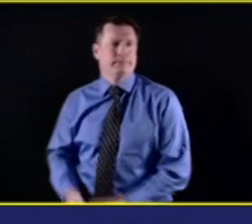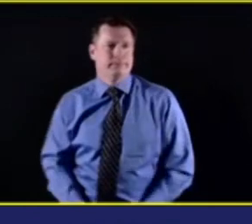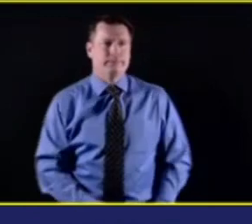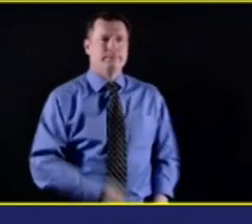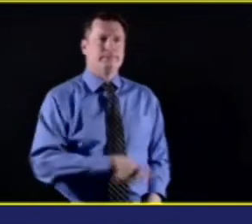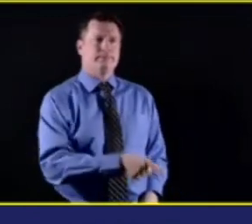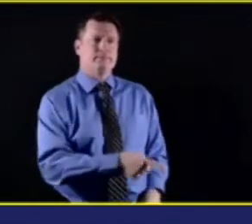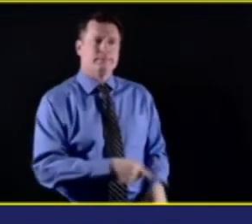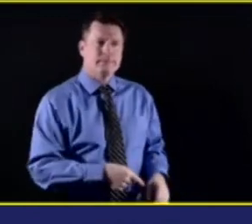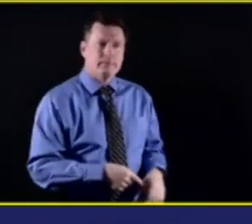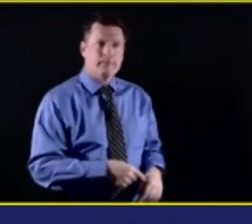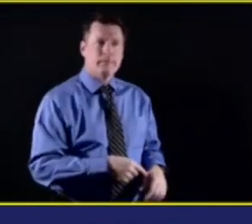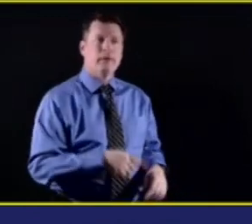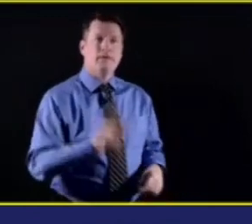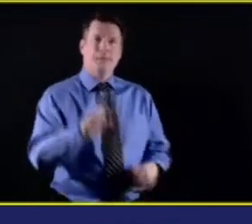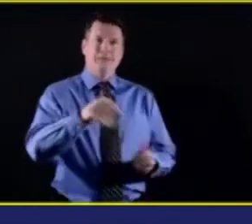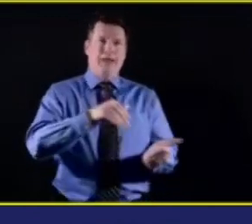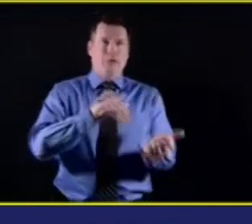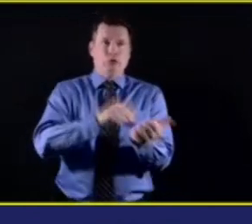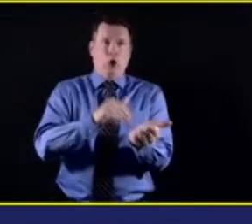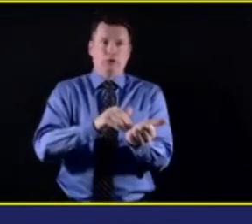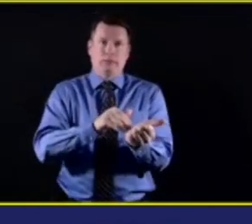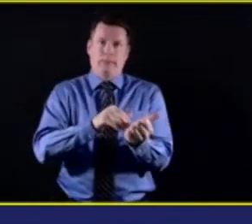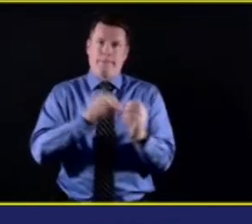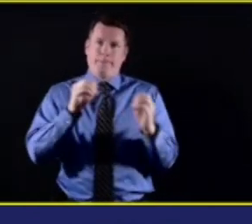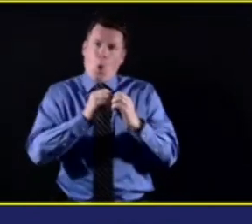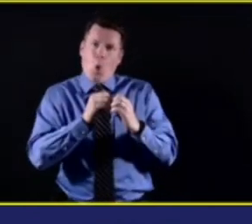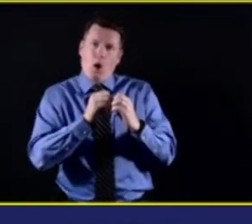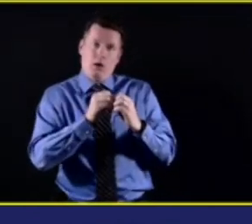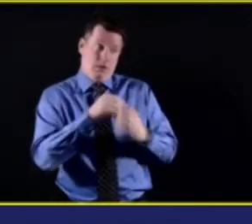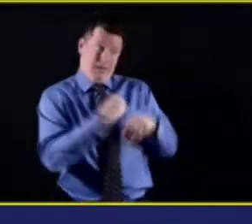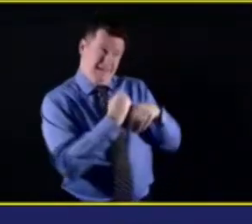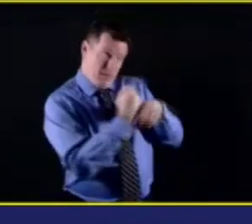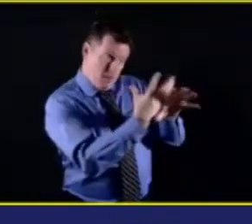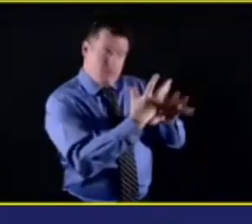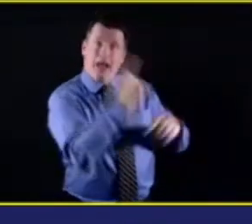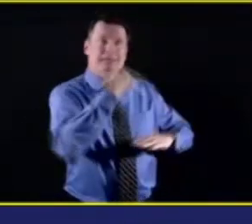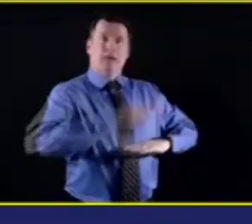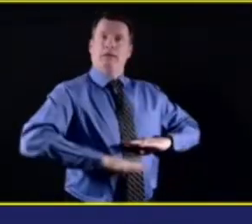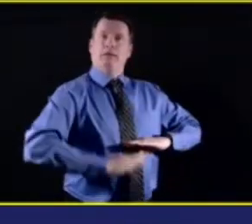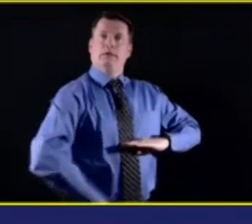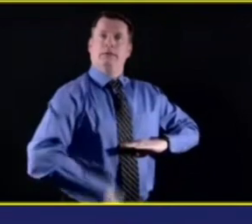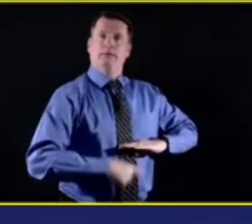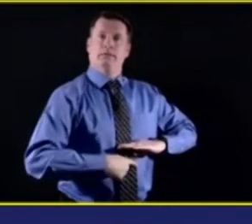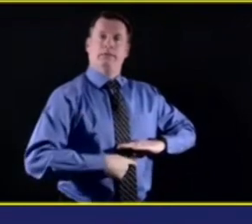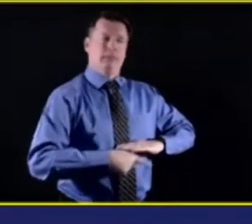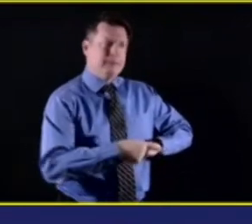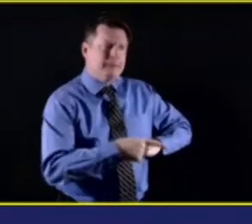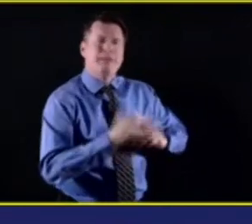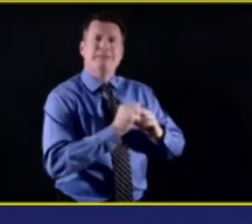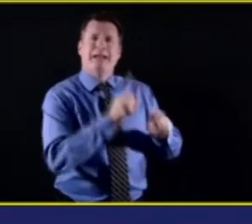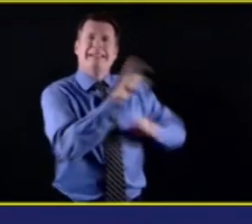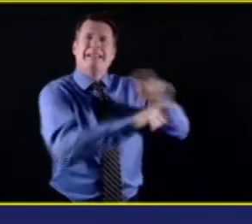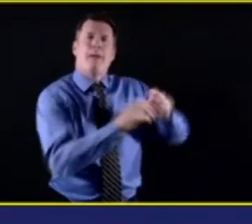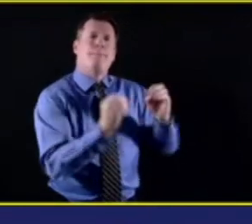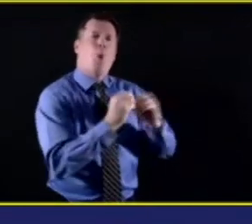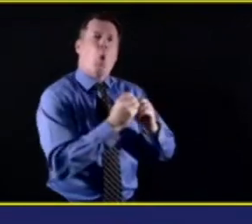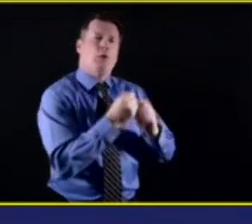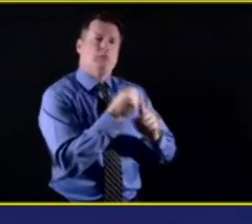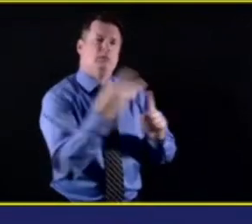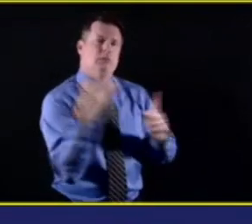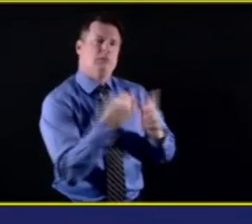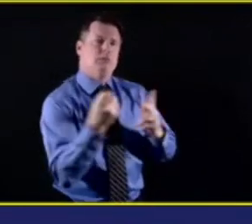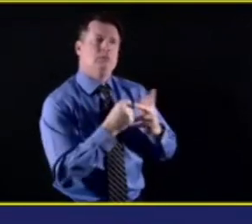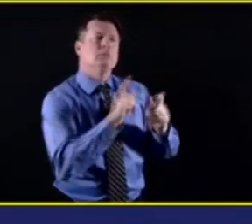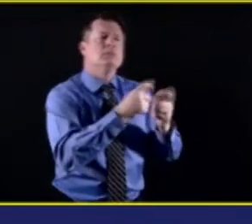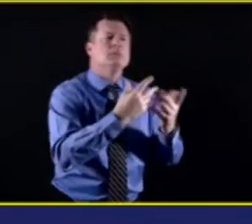and not just make assumptions. With video telehealth, which a lot of our clinics have been doing, a lot of providers